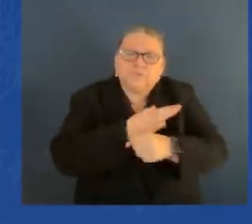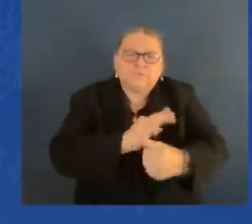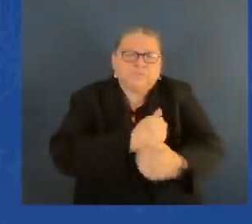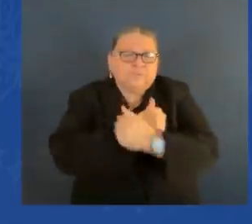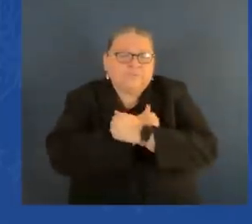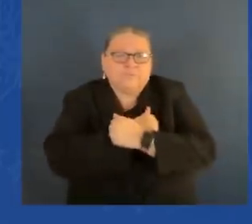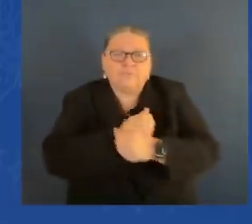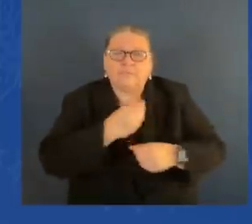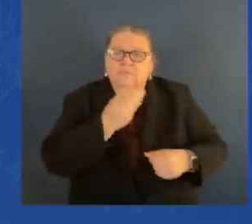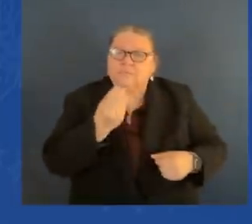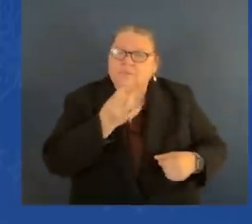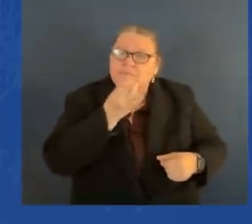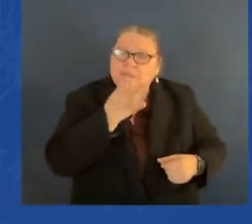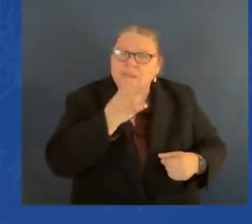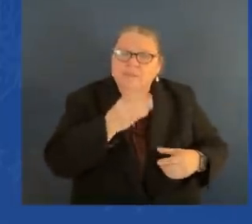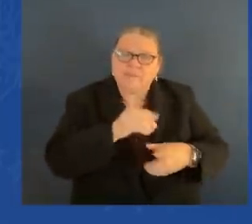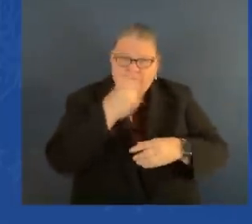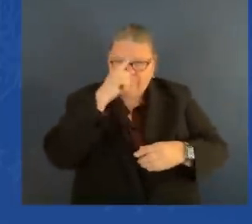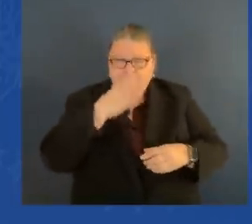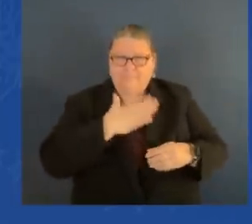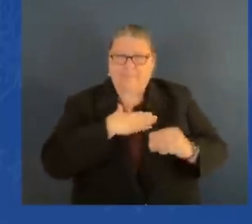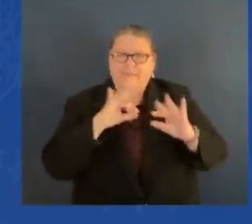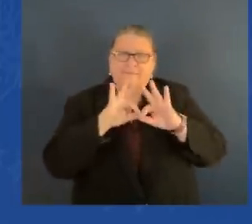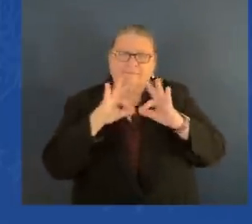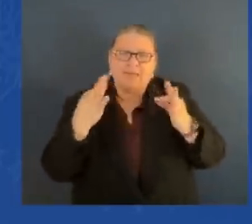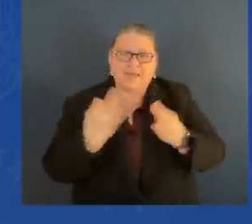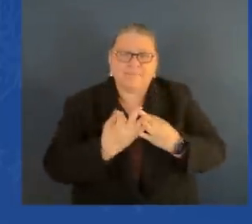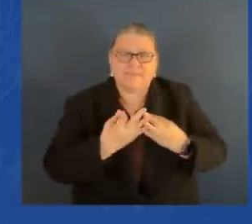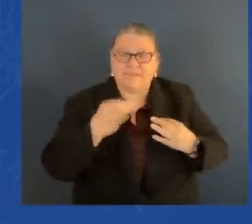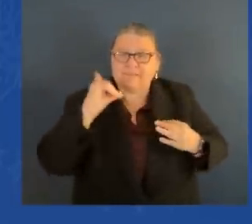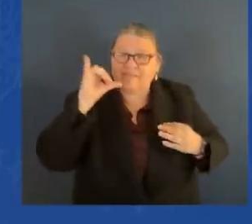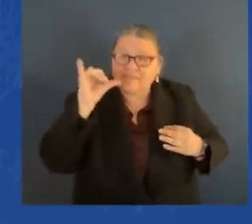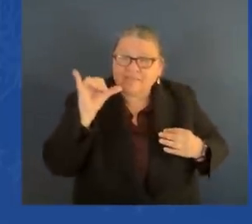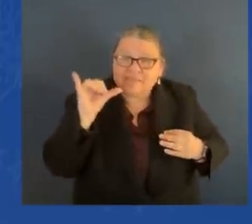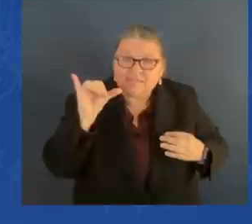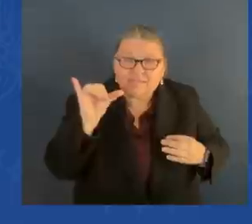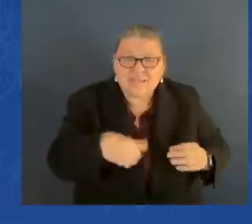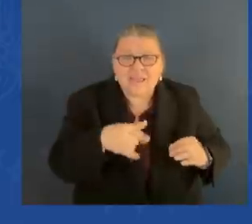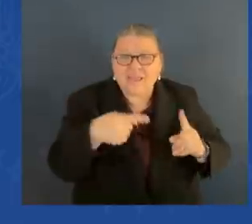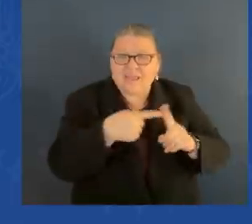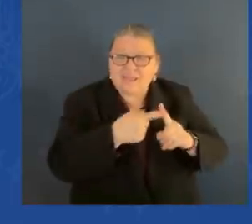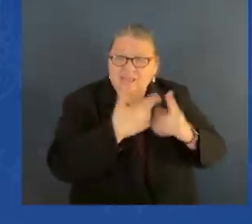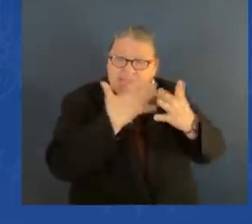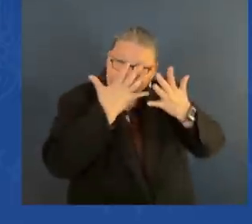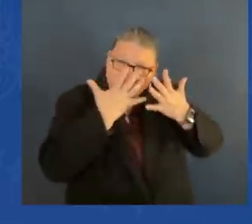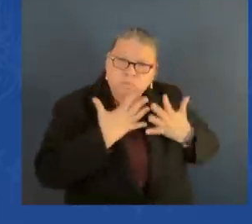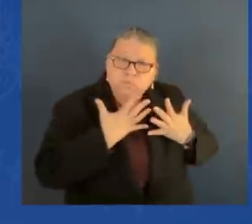Nor will I forget coming here to Minneapolis eight years ago to say goodbye to Joan.